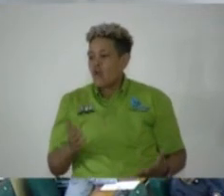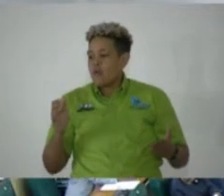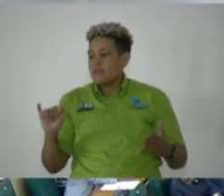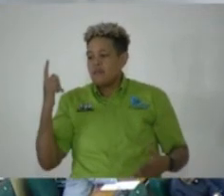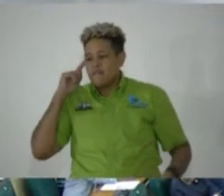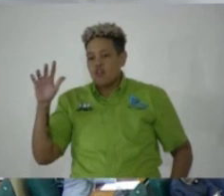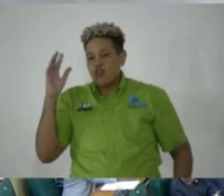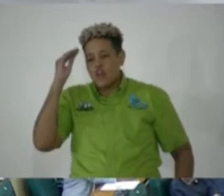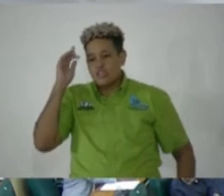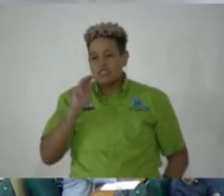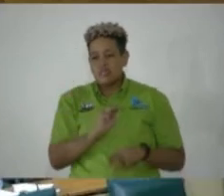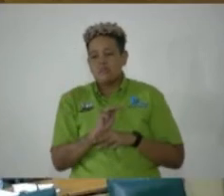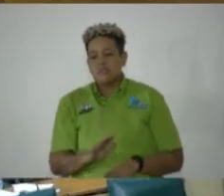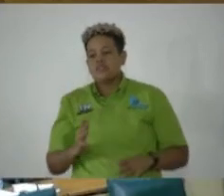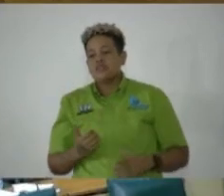consideration, Minister.